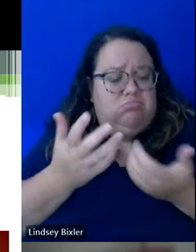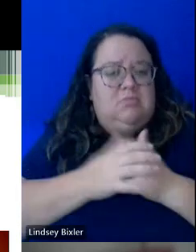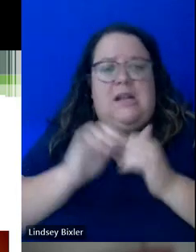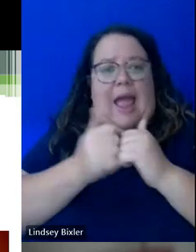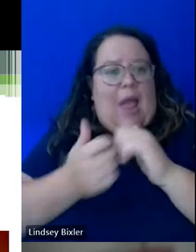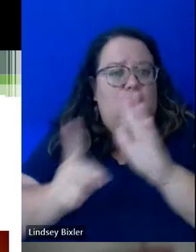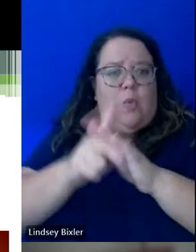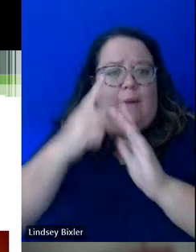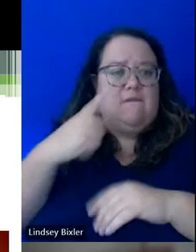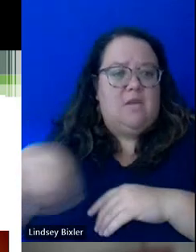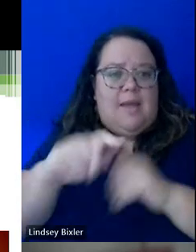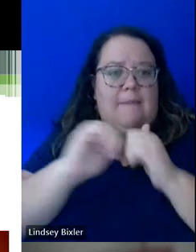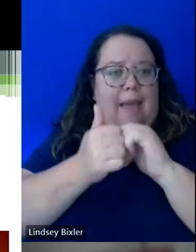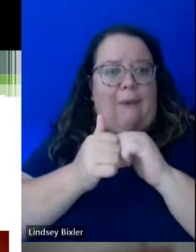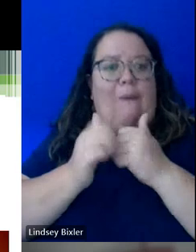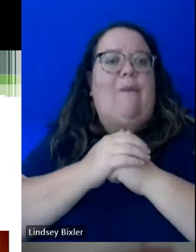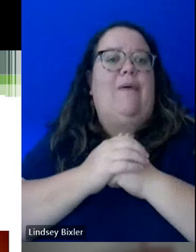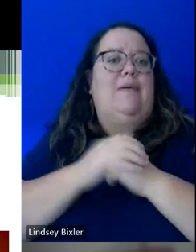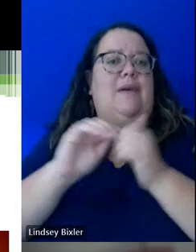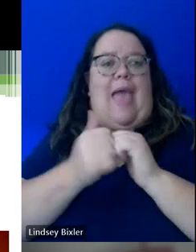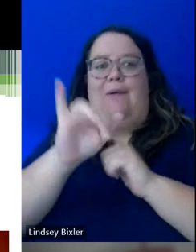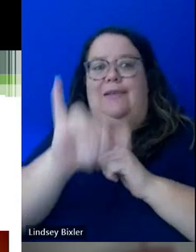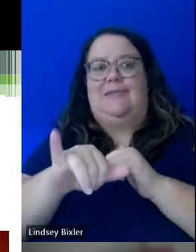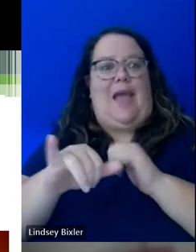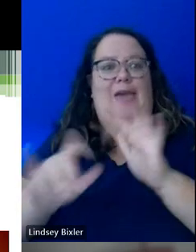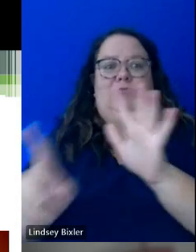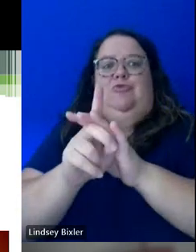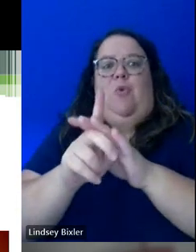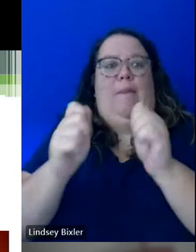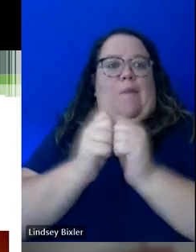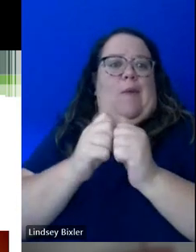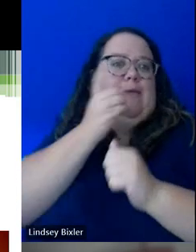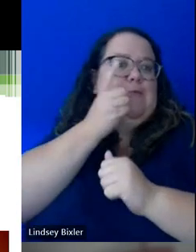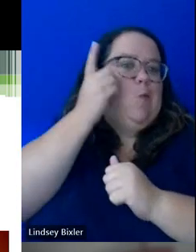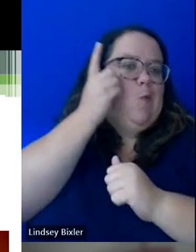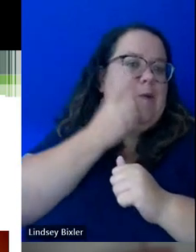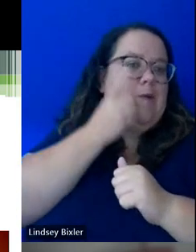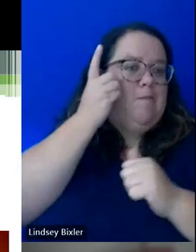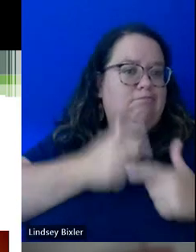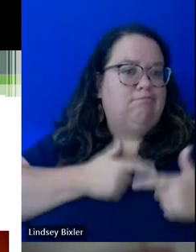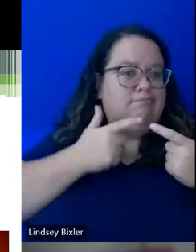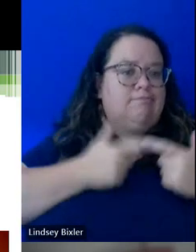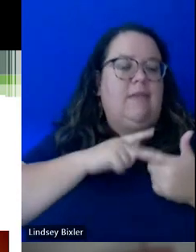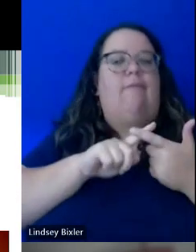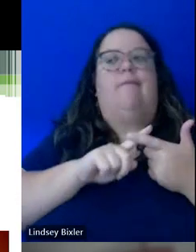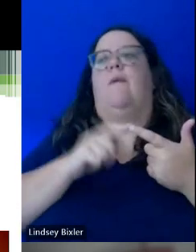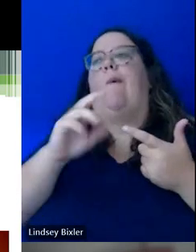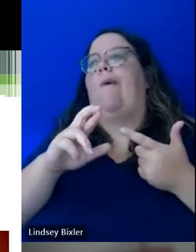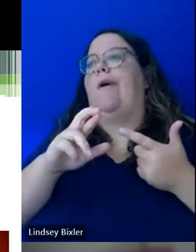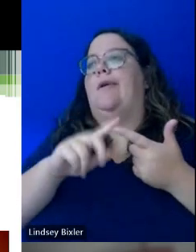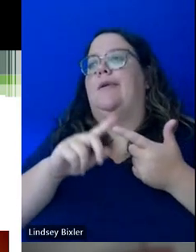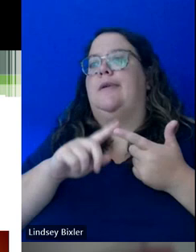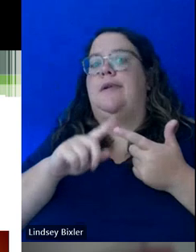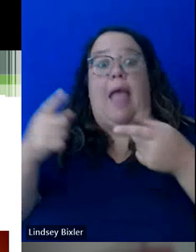them? How does this manifest whether it's in a residential setting? Is this something that happens when they're in an